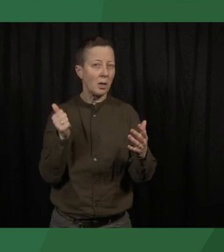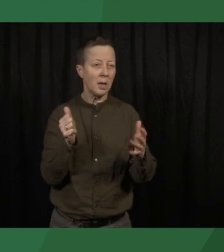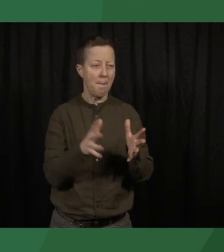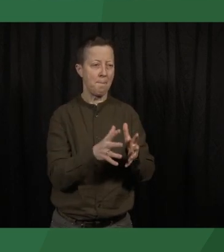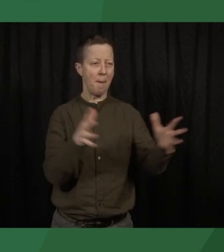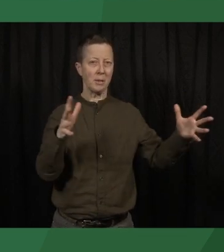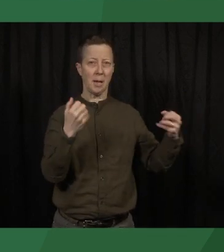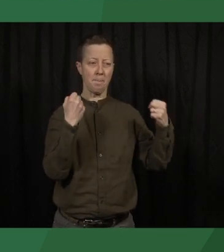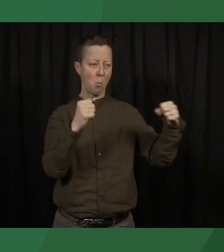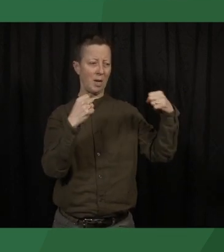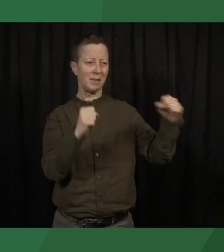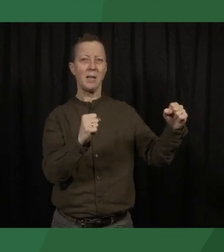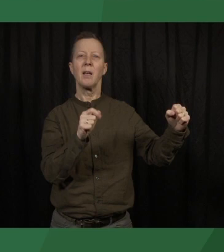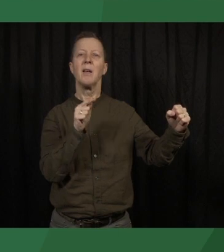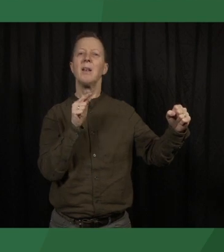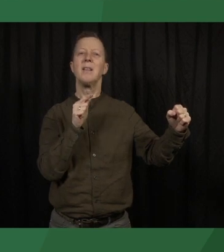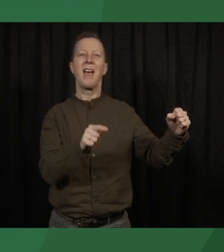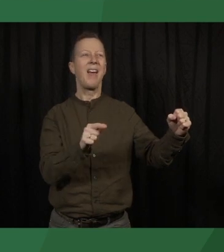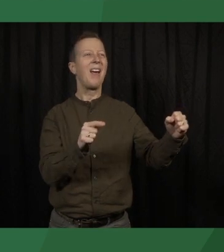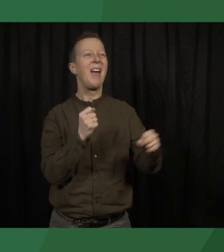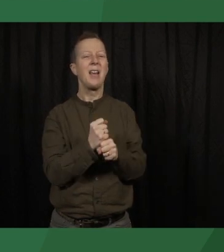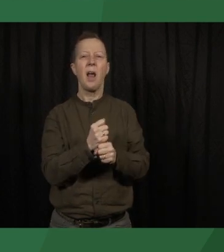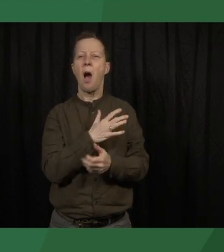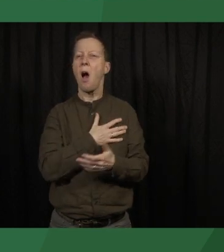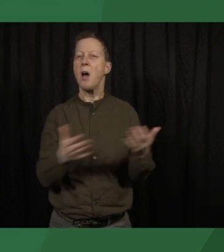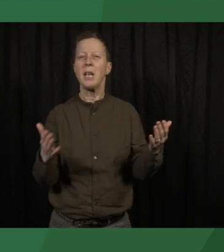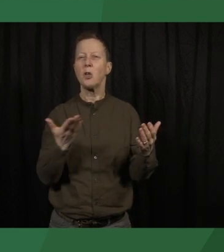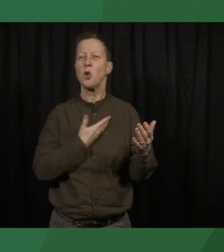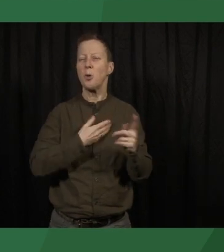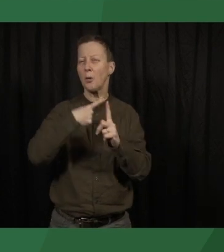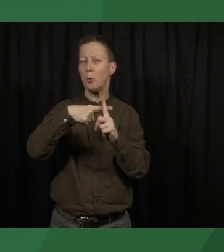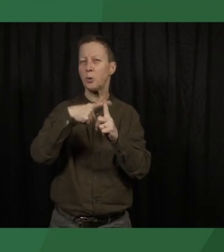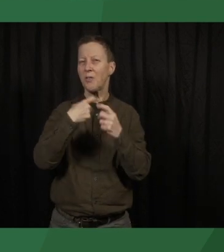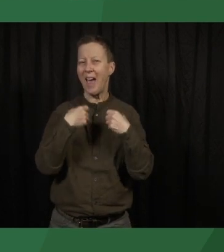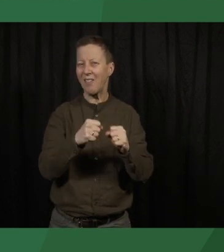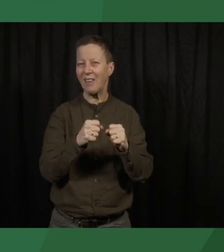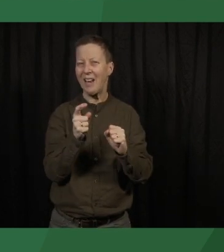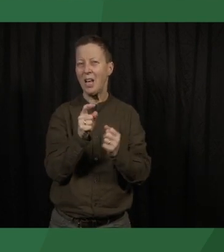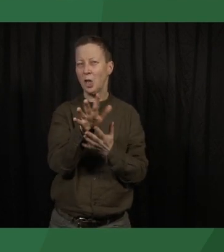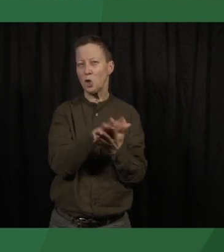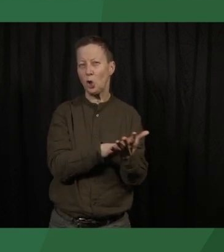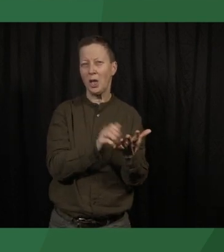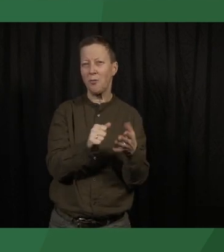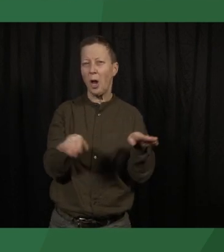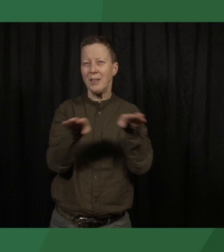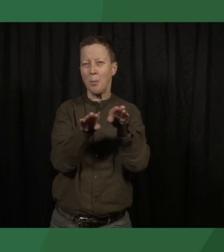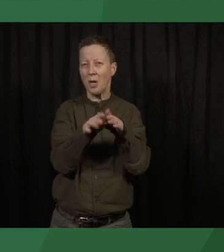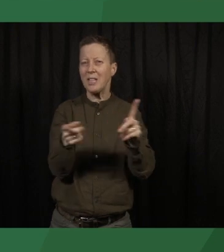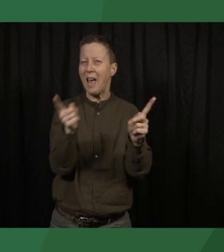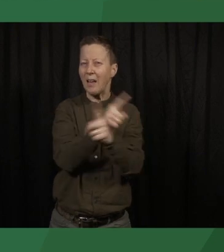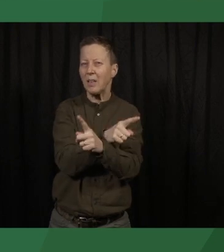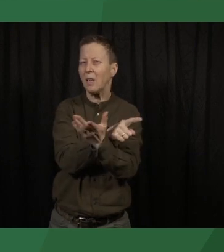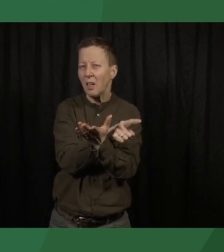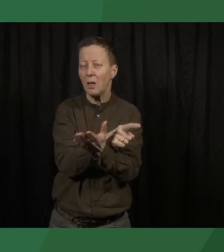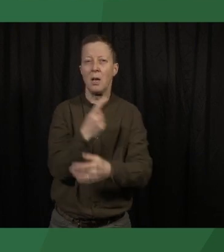mobilization no longer has a positive effect on the likelihood of democratic change. It could